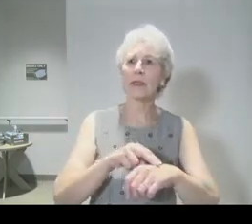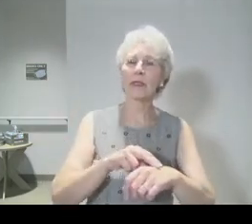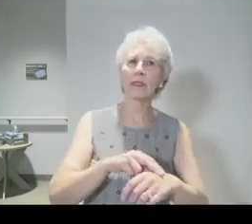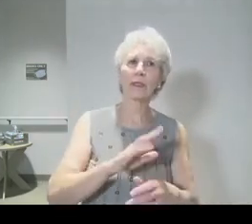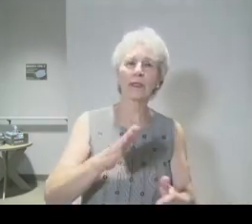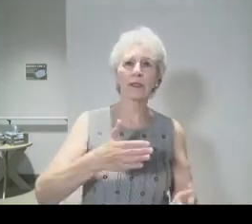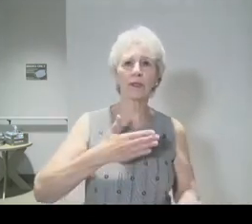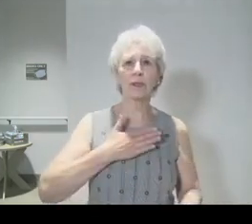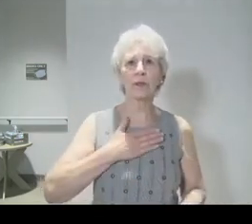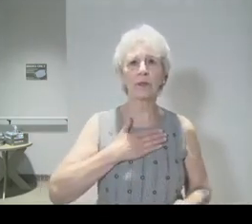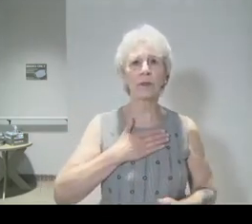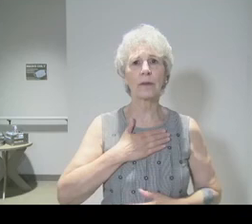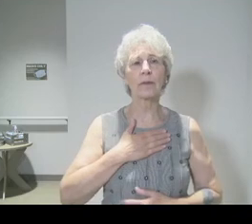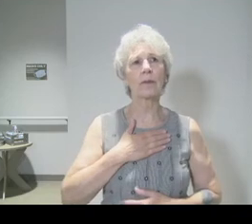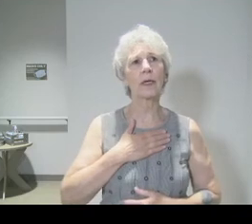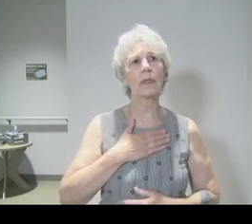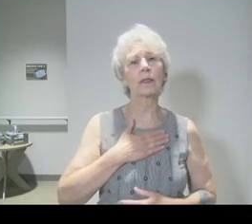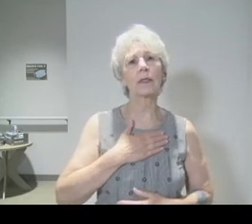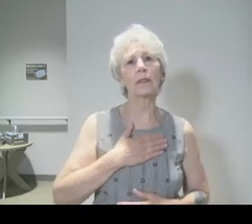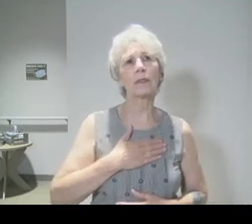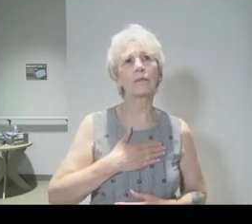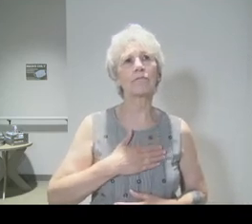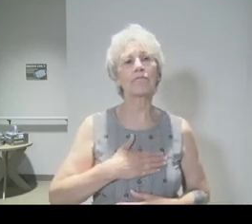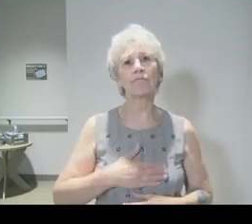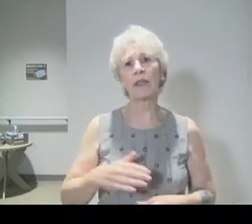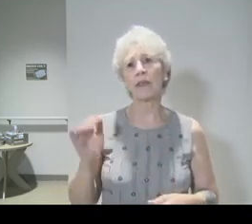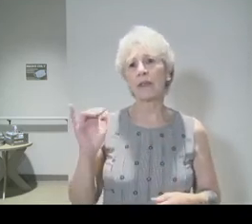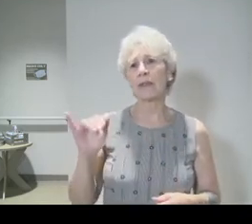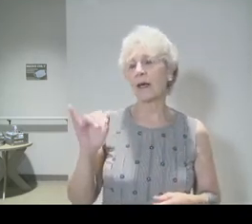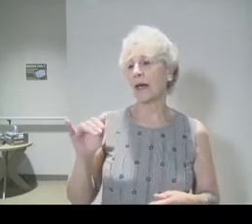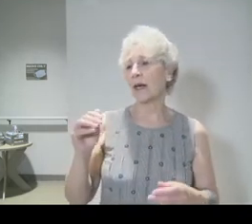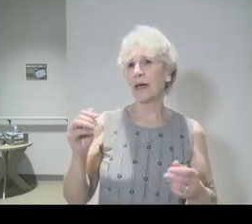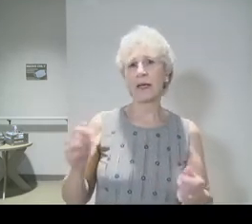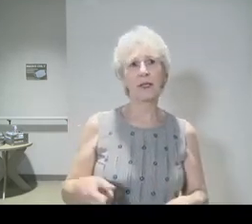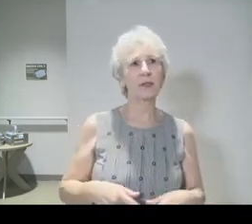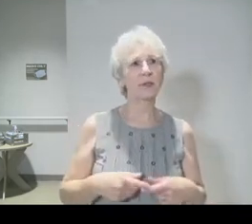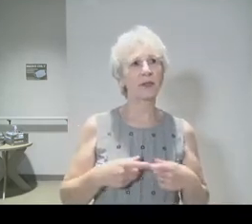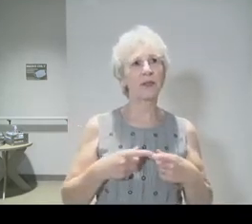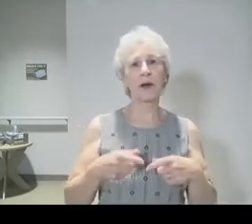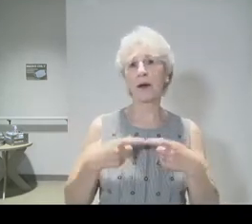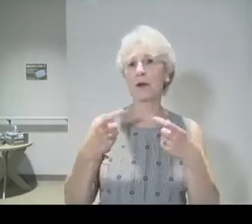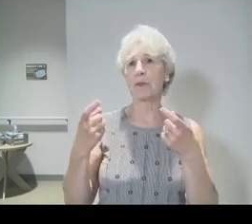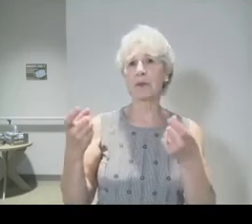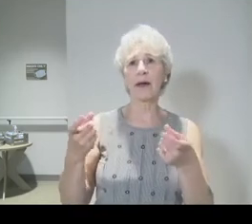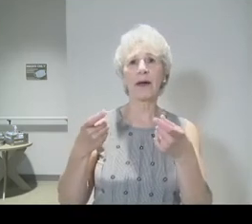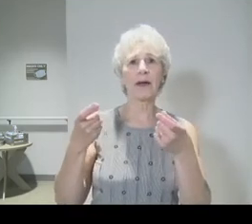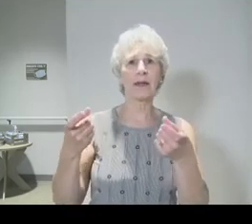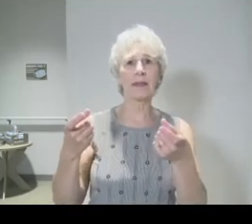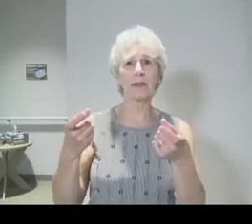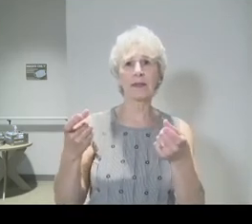nature mine? That were a